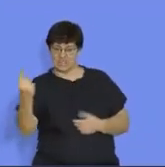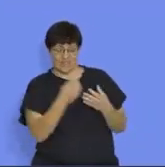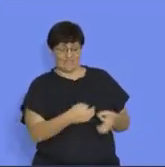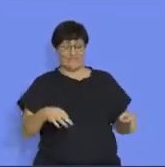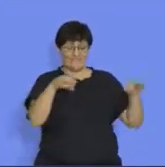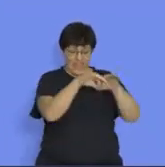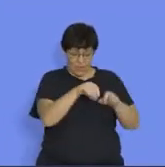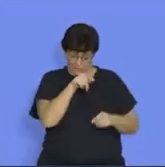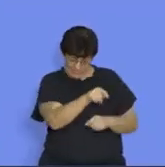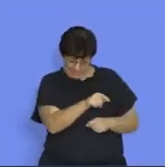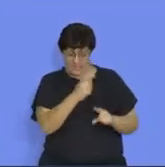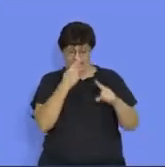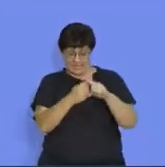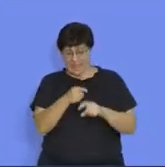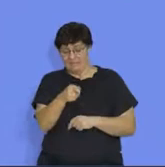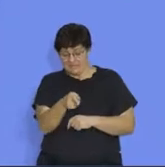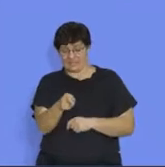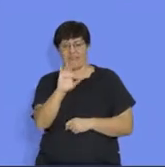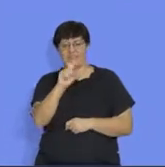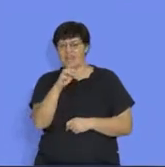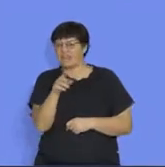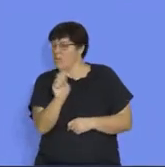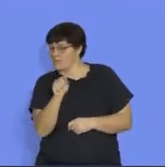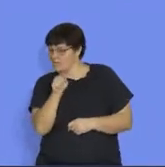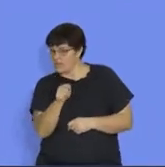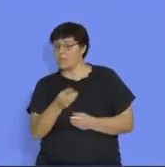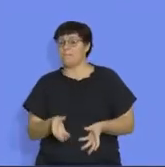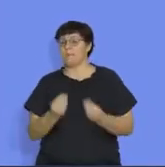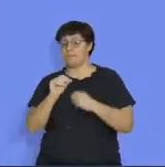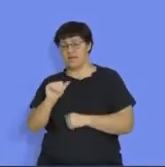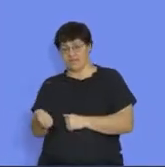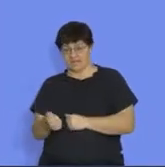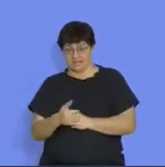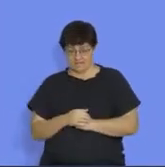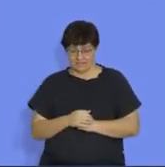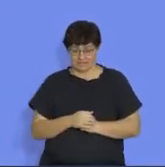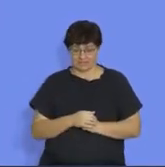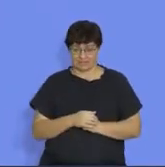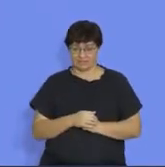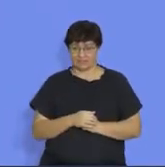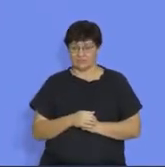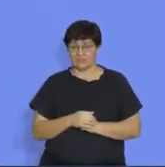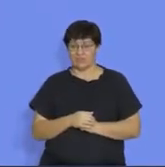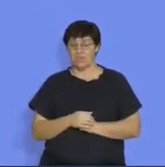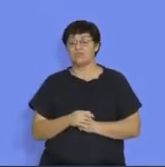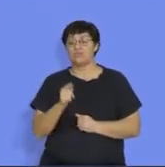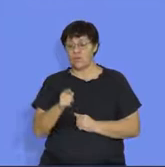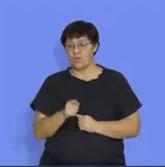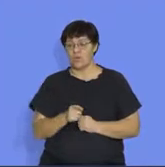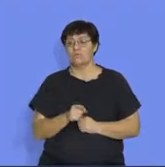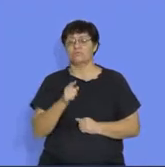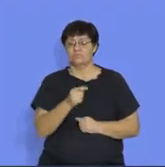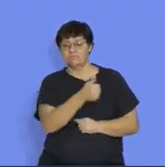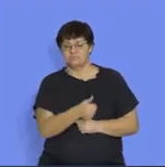value is multiplied by to get the next value. So, a common ratio